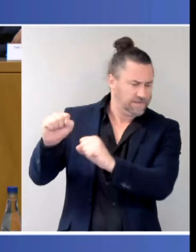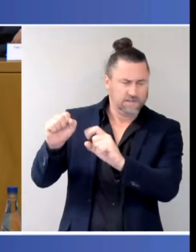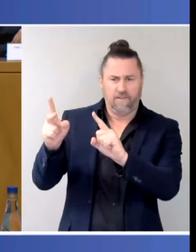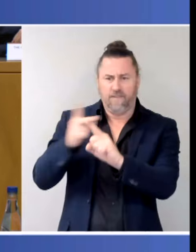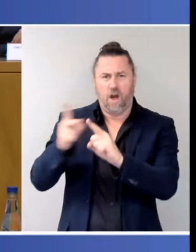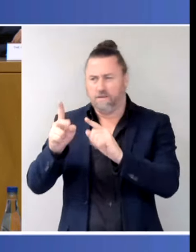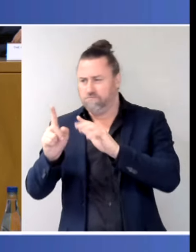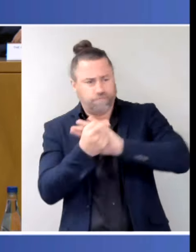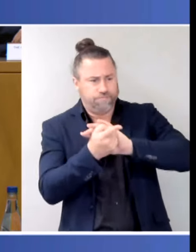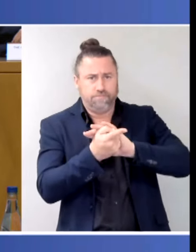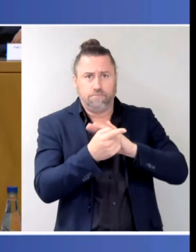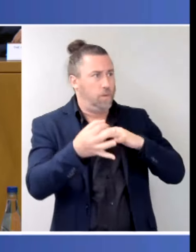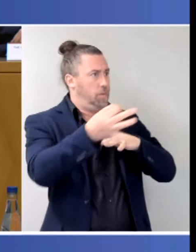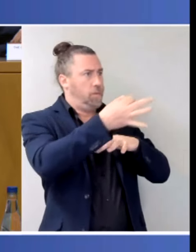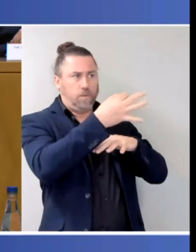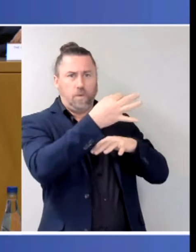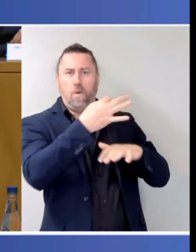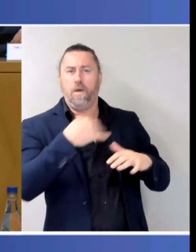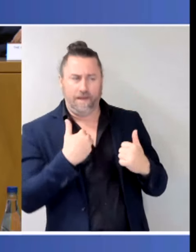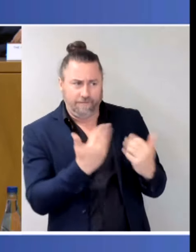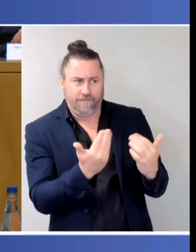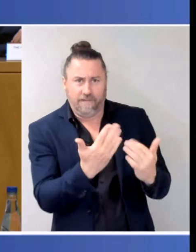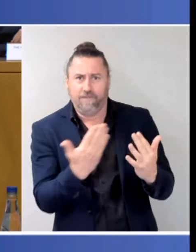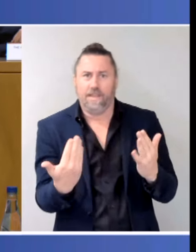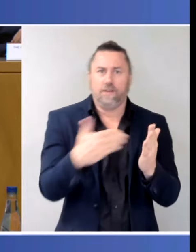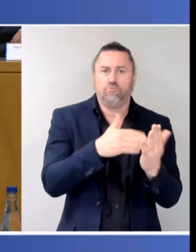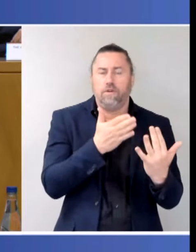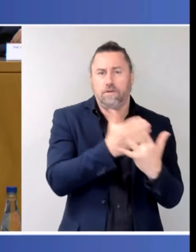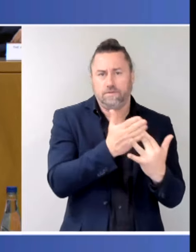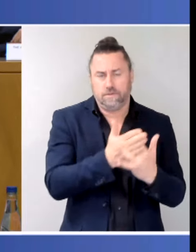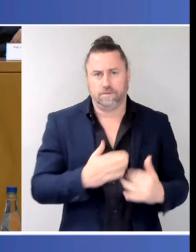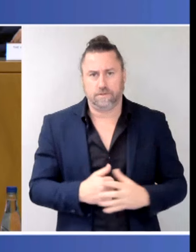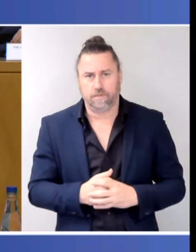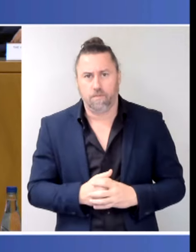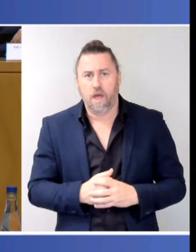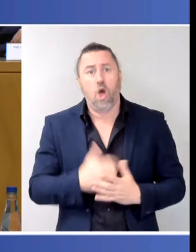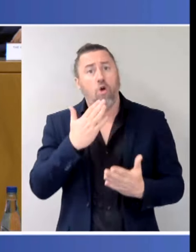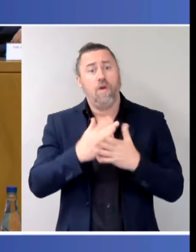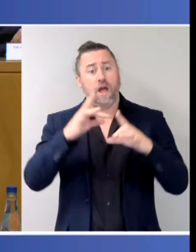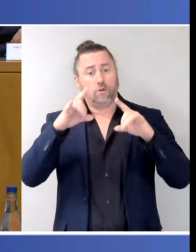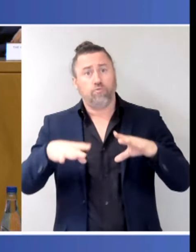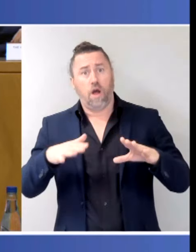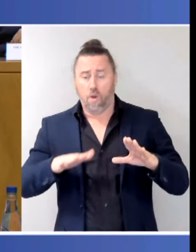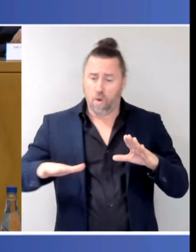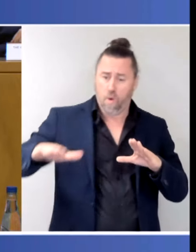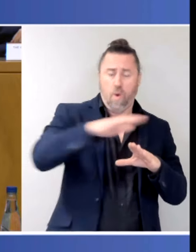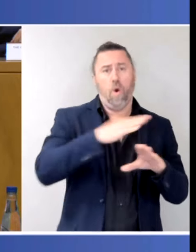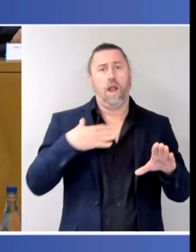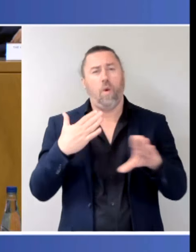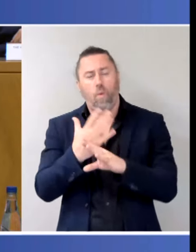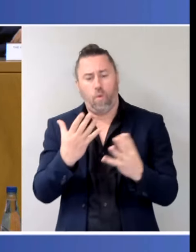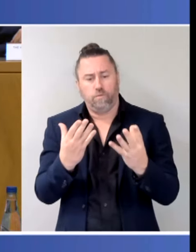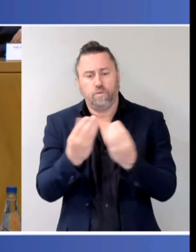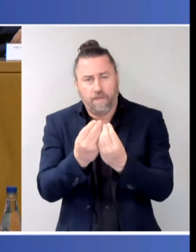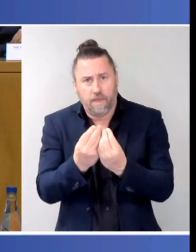nationally coordinated approach is required to address this national crisis. We must act to ensure